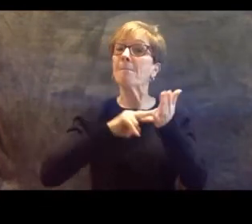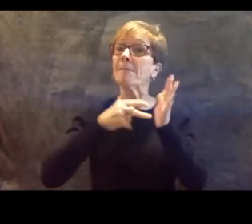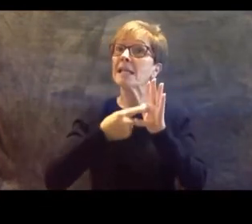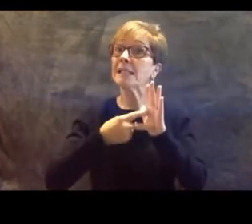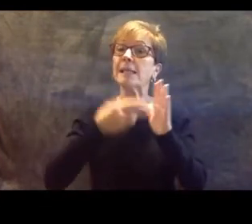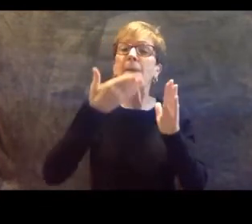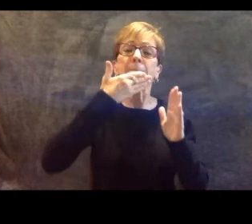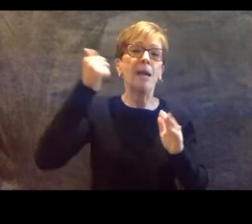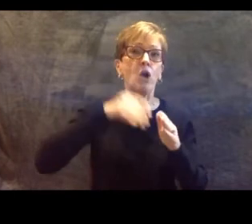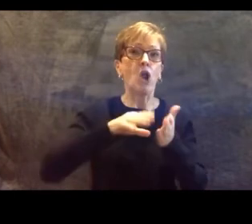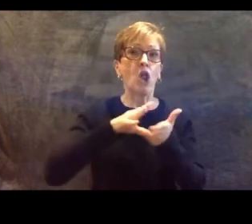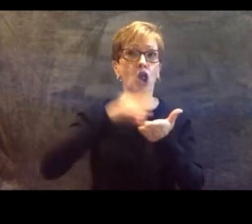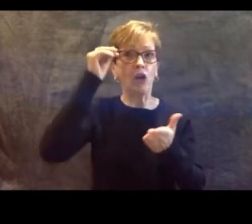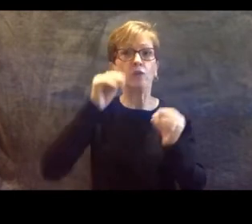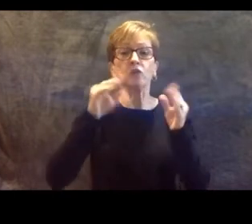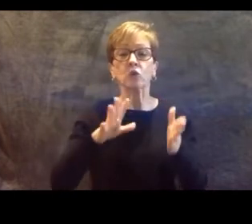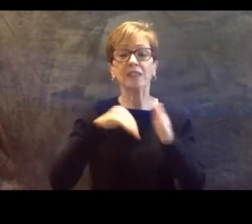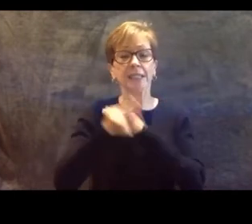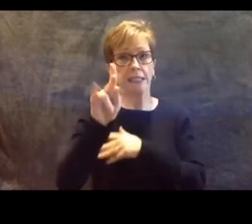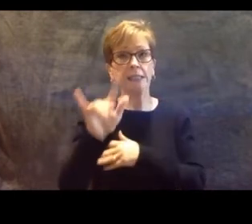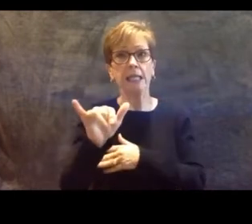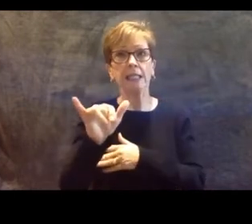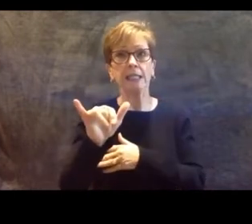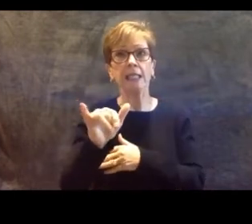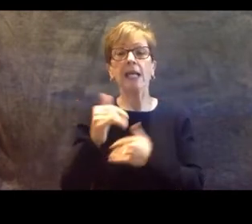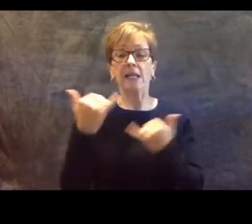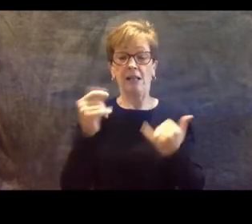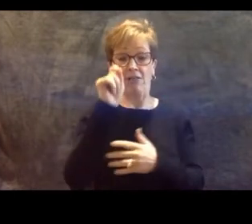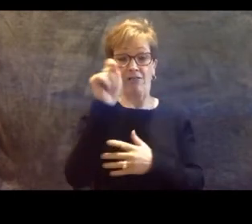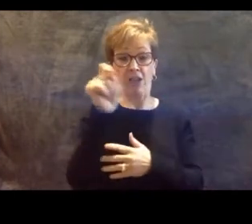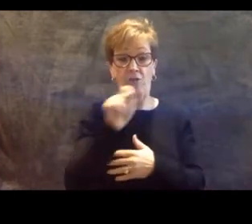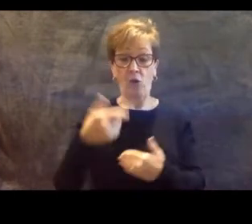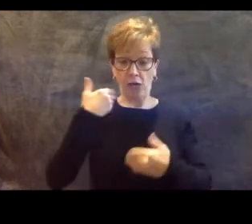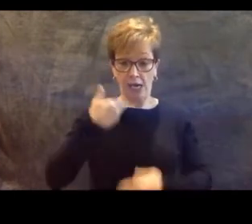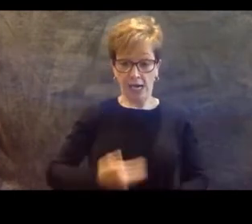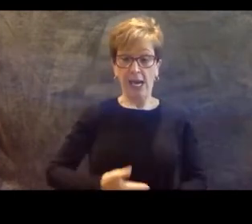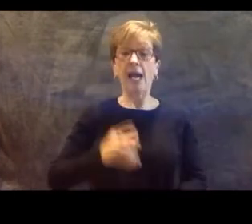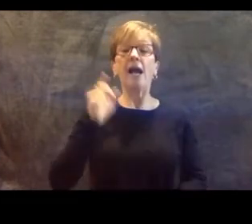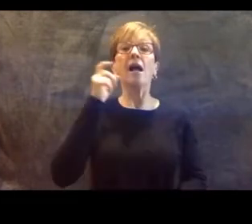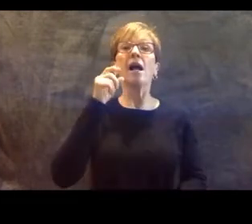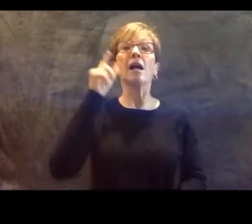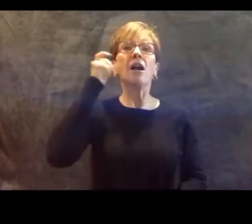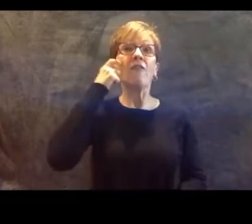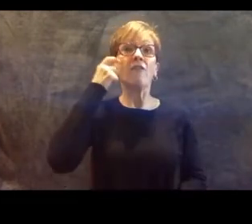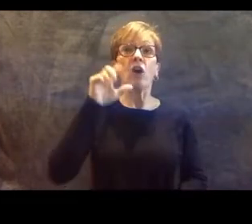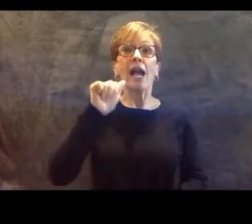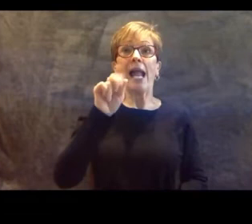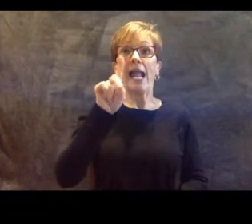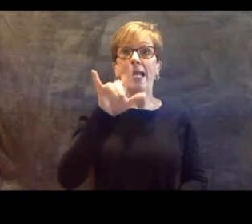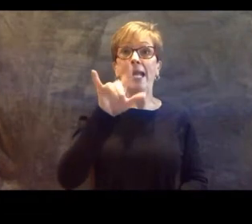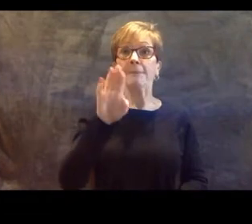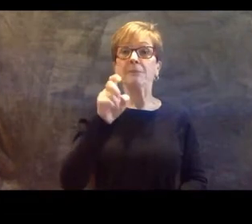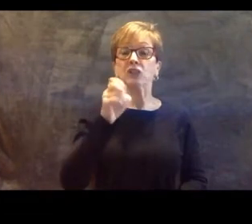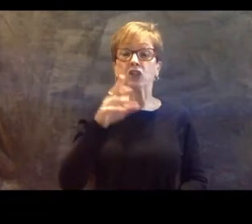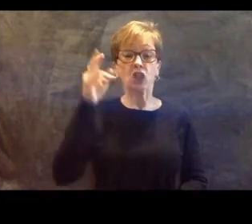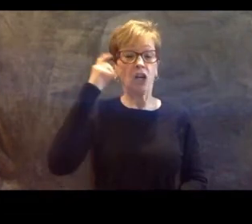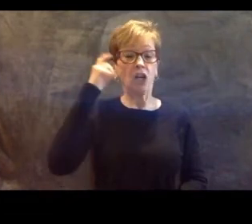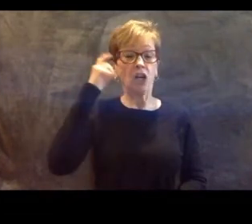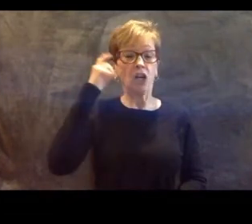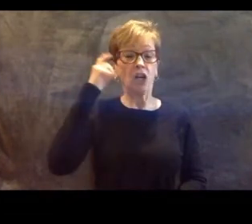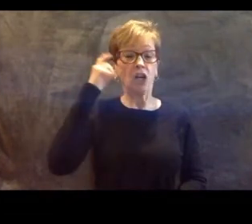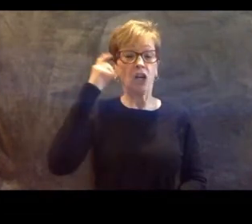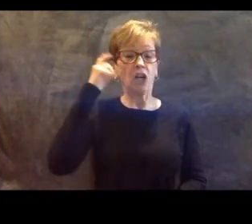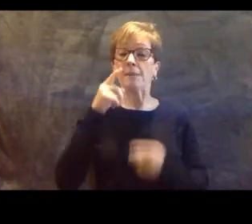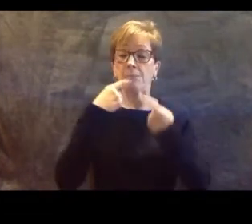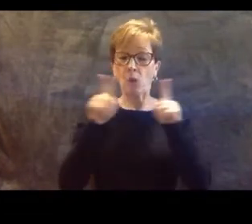Kentucky. Now, therefore I, Andy Beshear, Governor of the Commonwealth of Kentucky, do hereby proclaim today, February 11th,